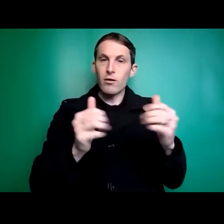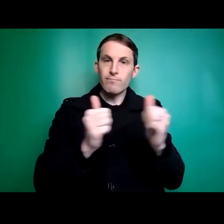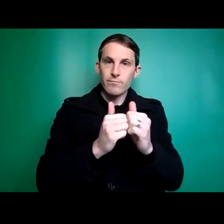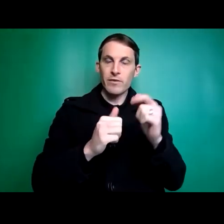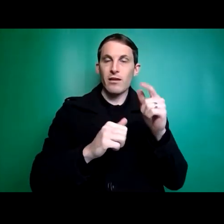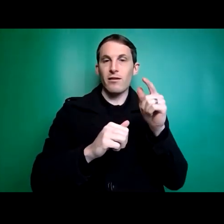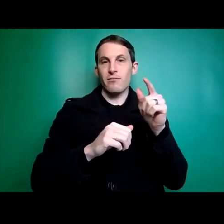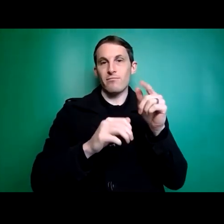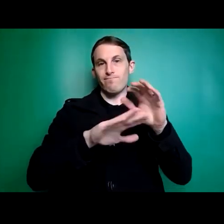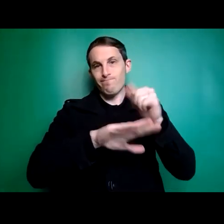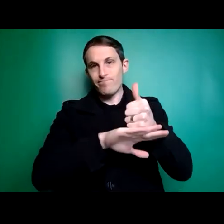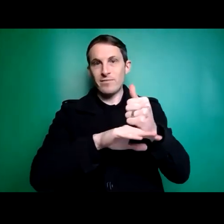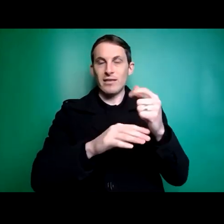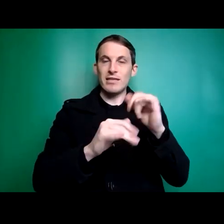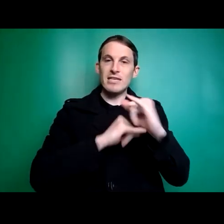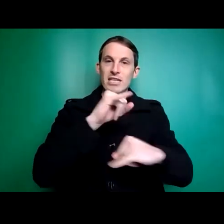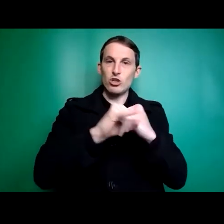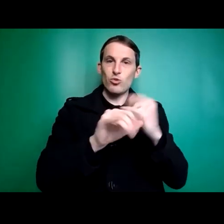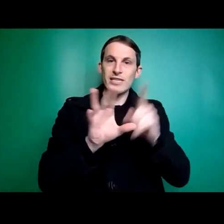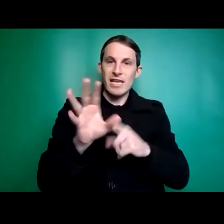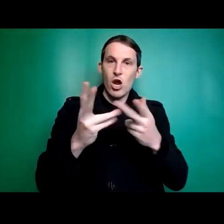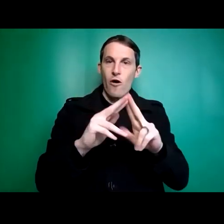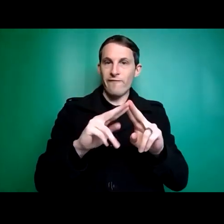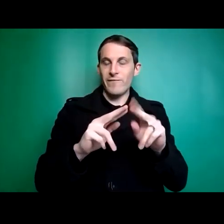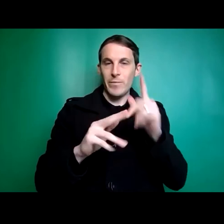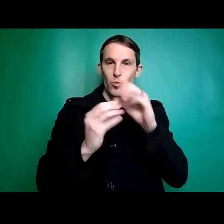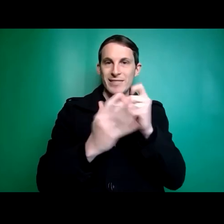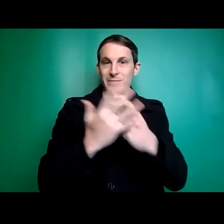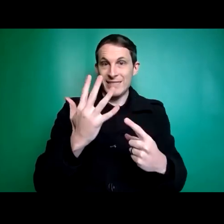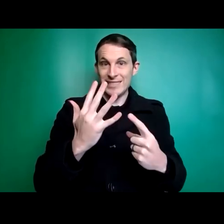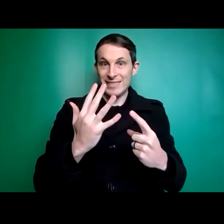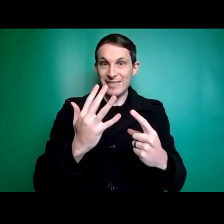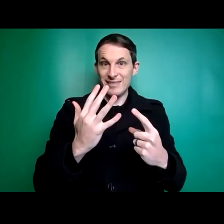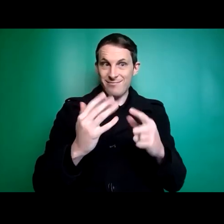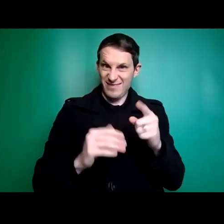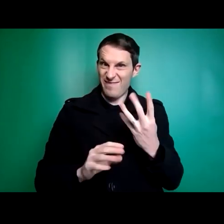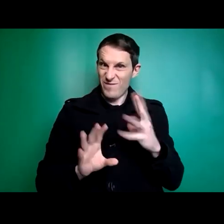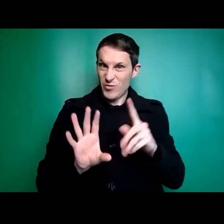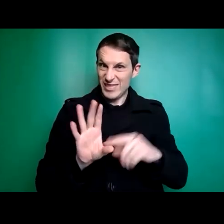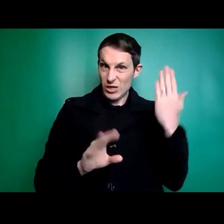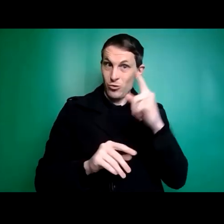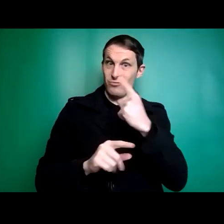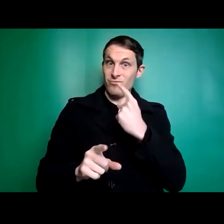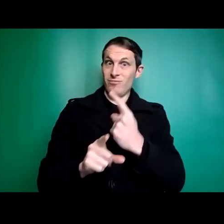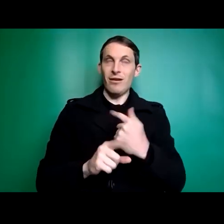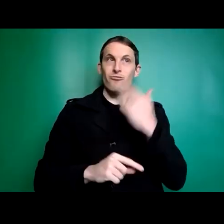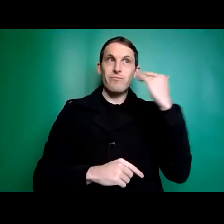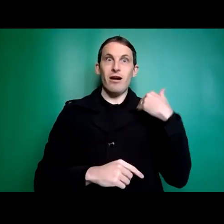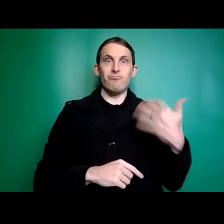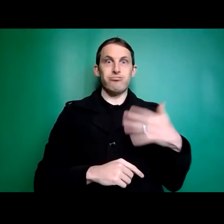International. I'm a bit sad that that was 40 years ago. But the colour of my hair, which for anyone who can't see it,